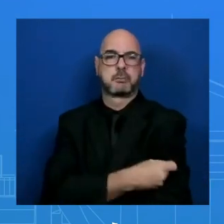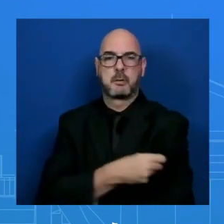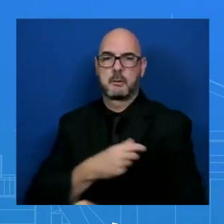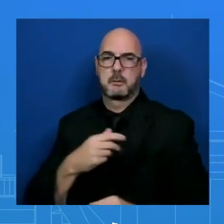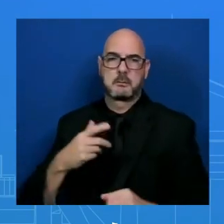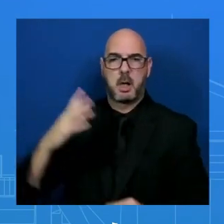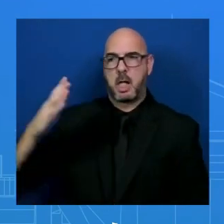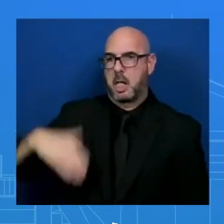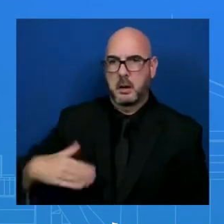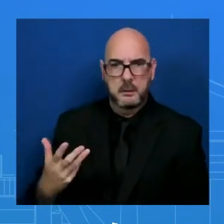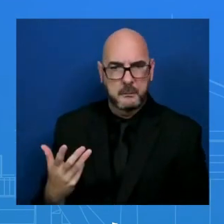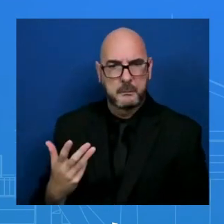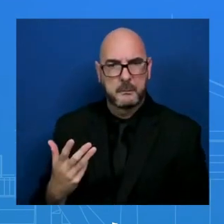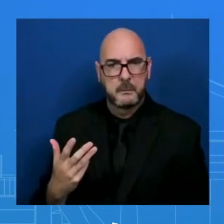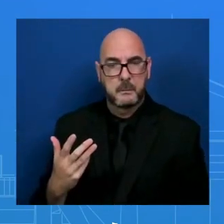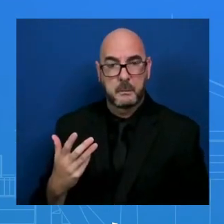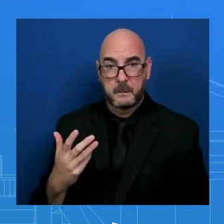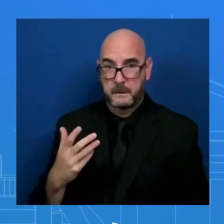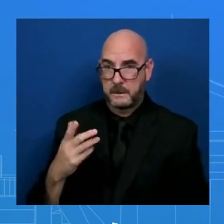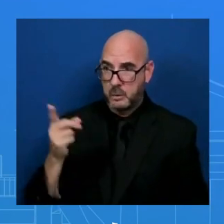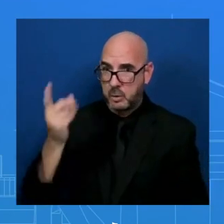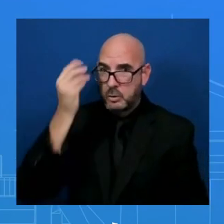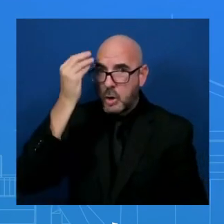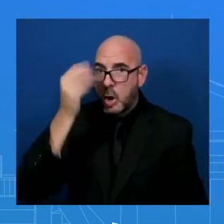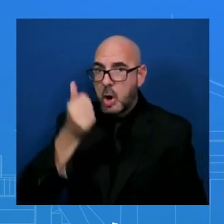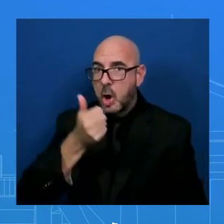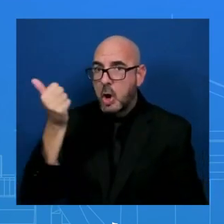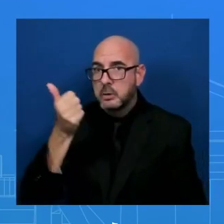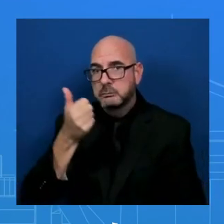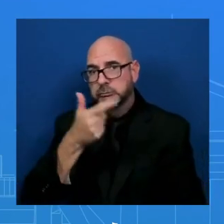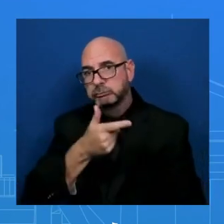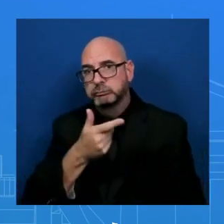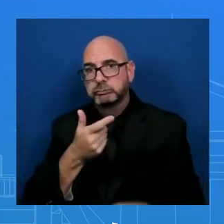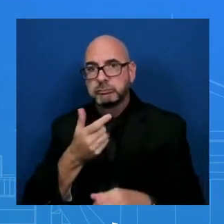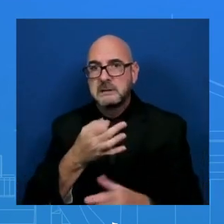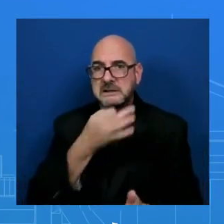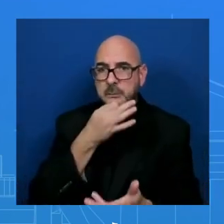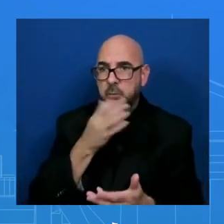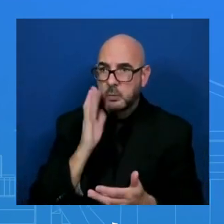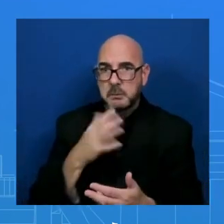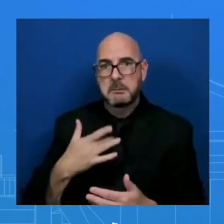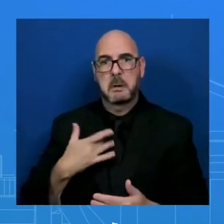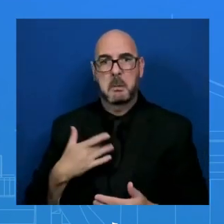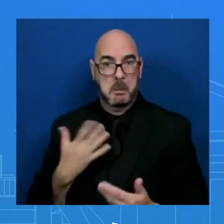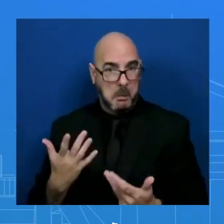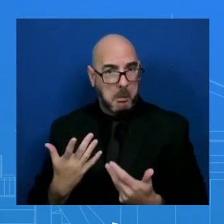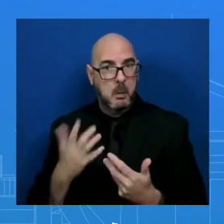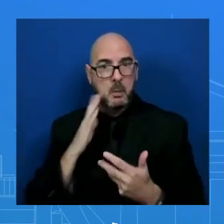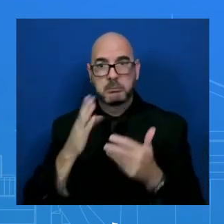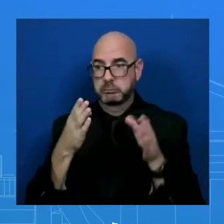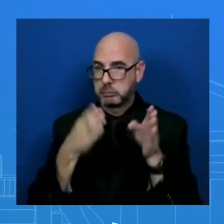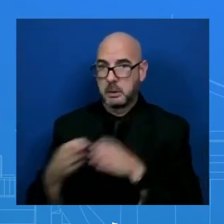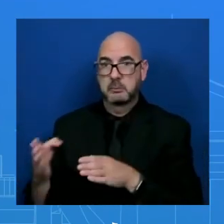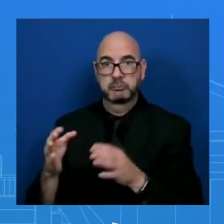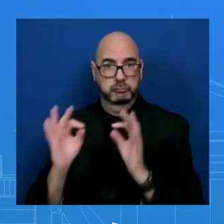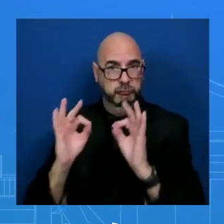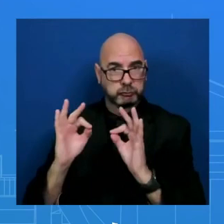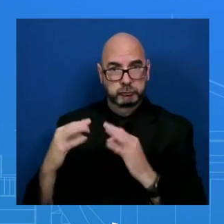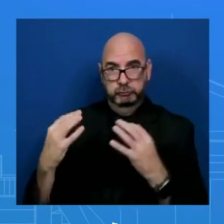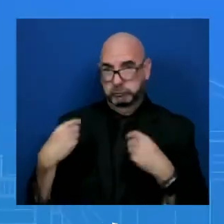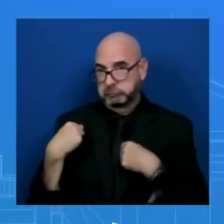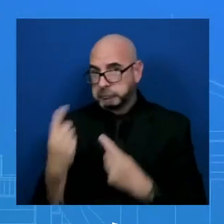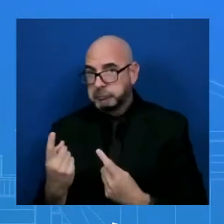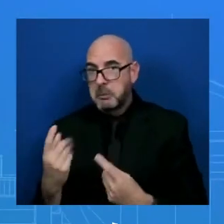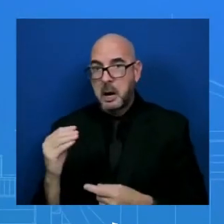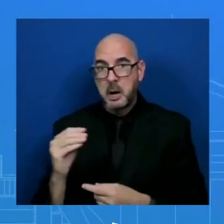some other experts as well? I mean, are you confident that you are as prepared as you can be and that this booster is going to work? MS. Well,